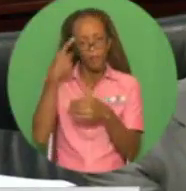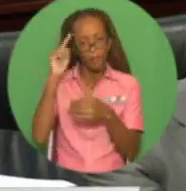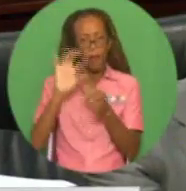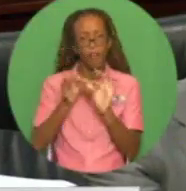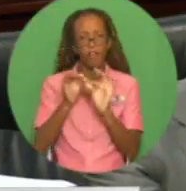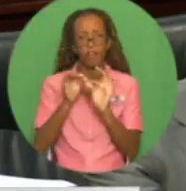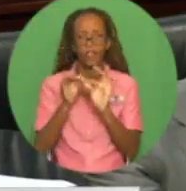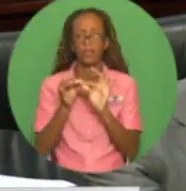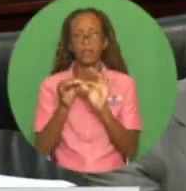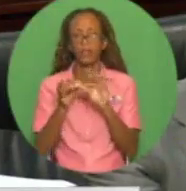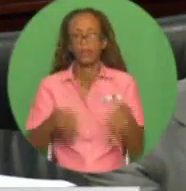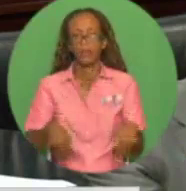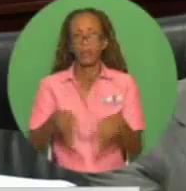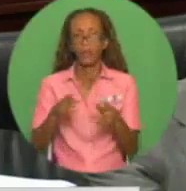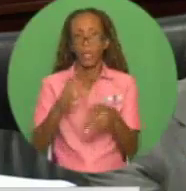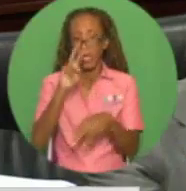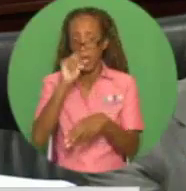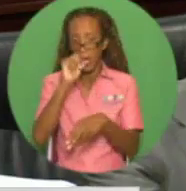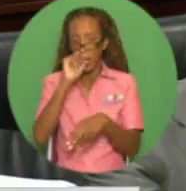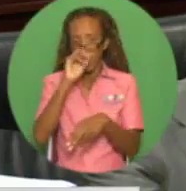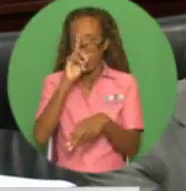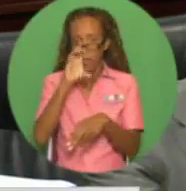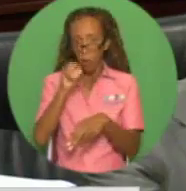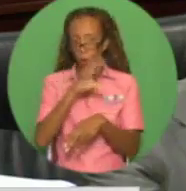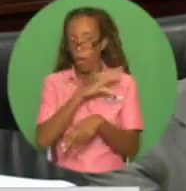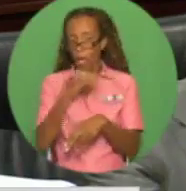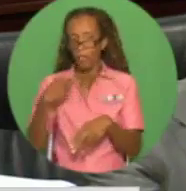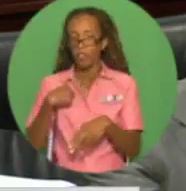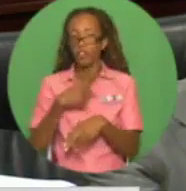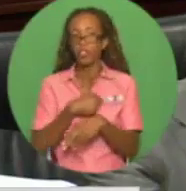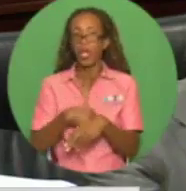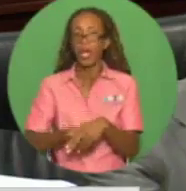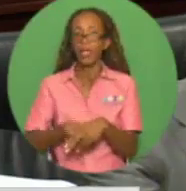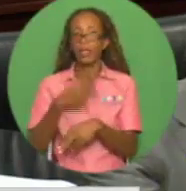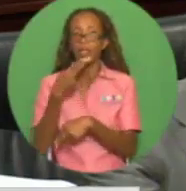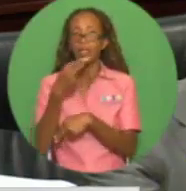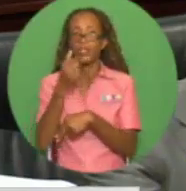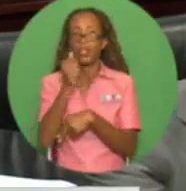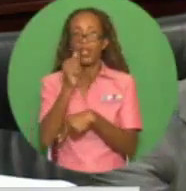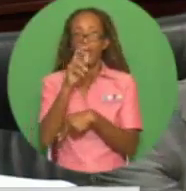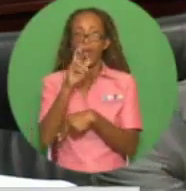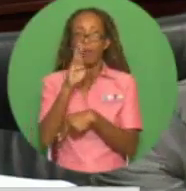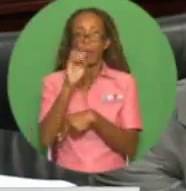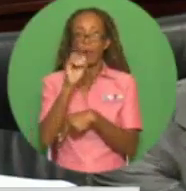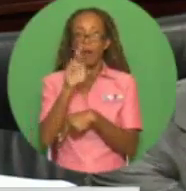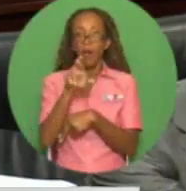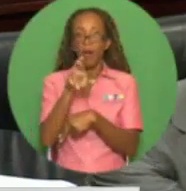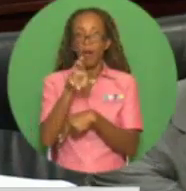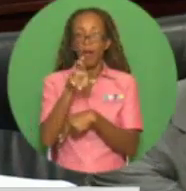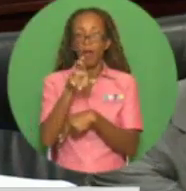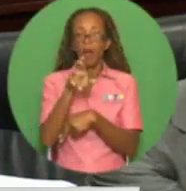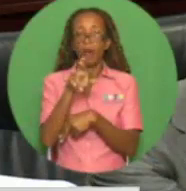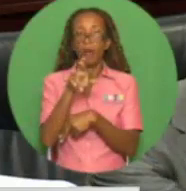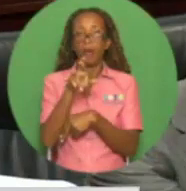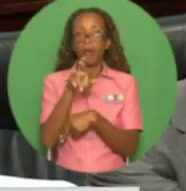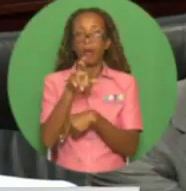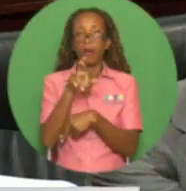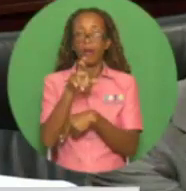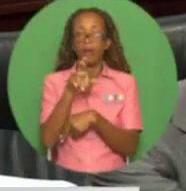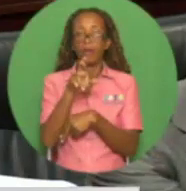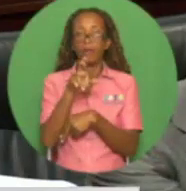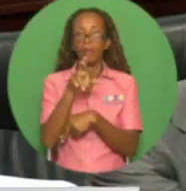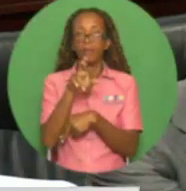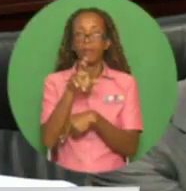The China Harbor and NIDCO maritime project in construction library and increased drilling and production works being undertaken by Petrotrin